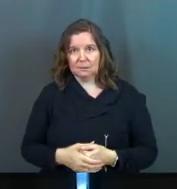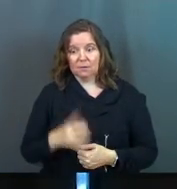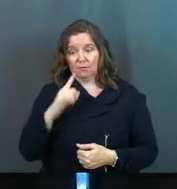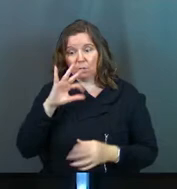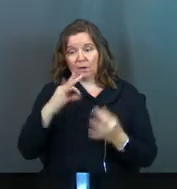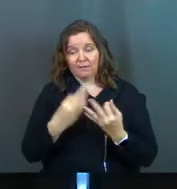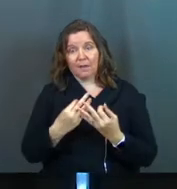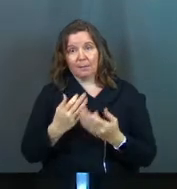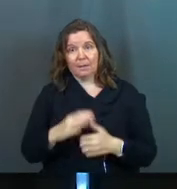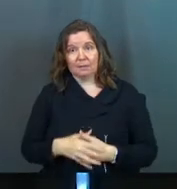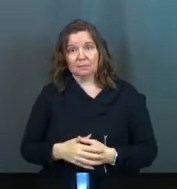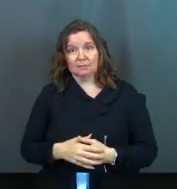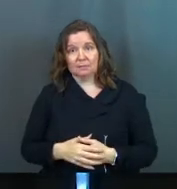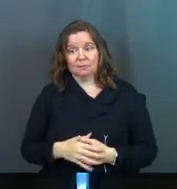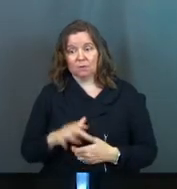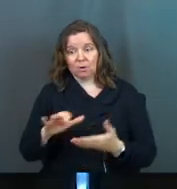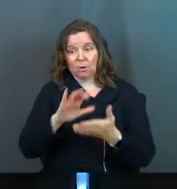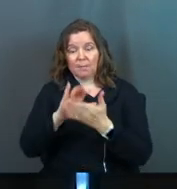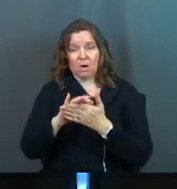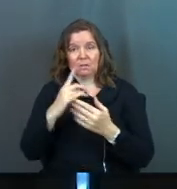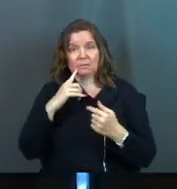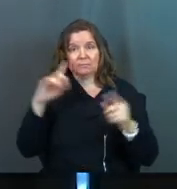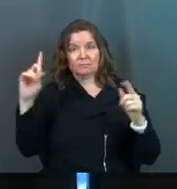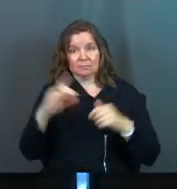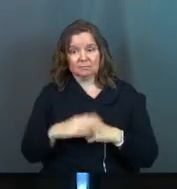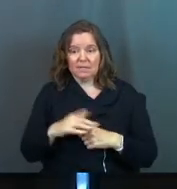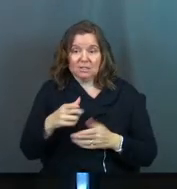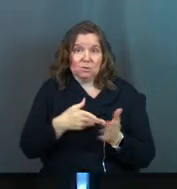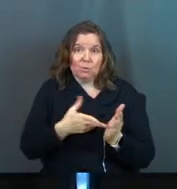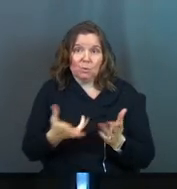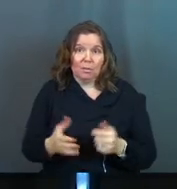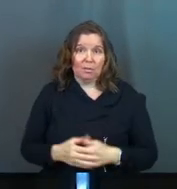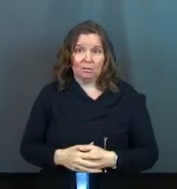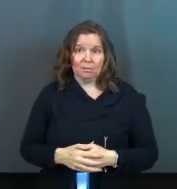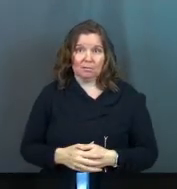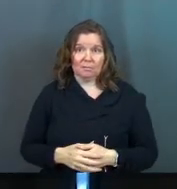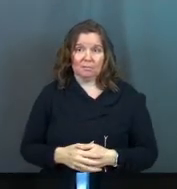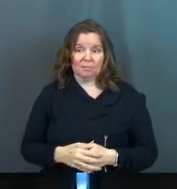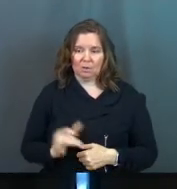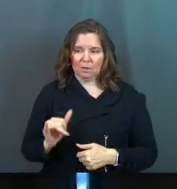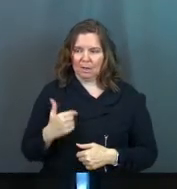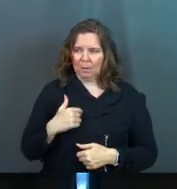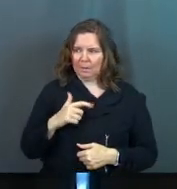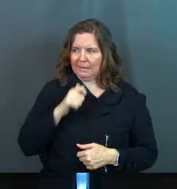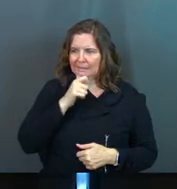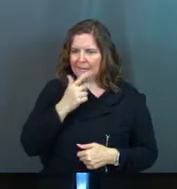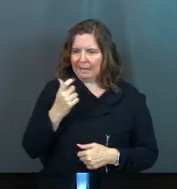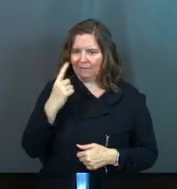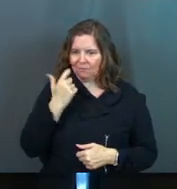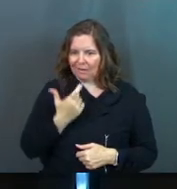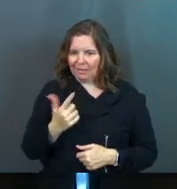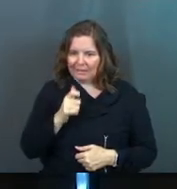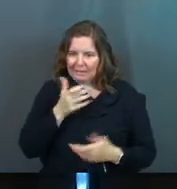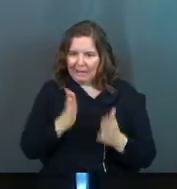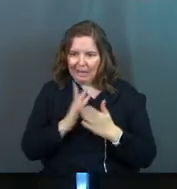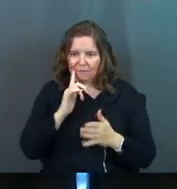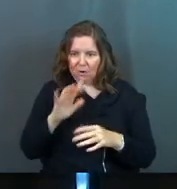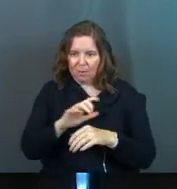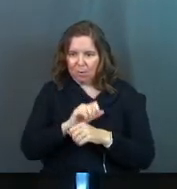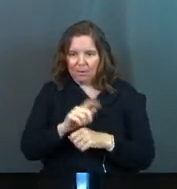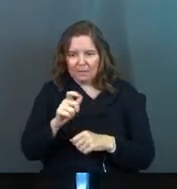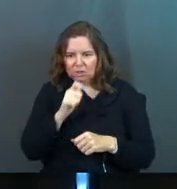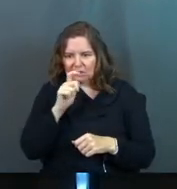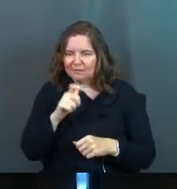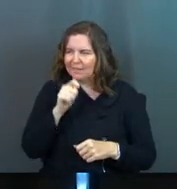for your family to function, for your marriage to function. It's just the truth. And you're like, well, they didn't ask for anything. They didn't ask for an